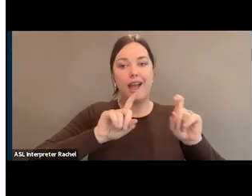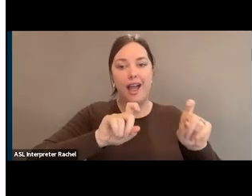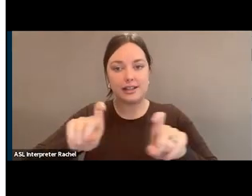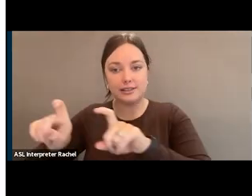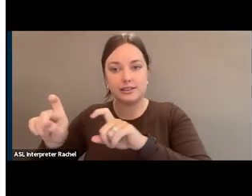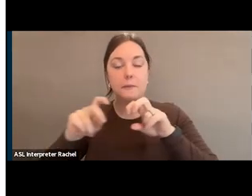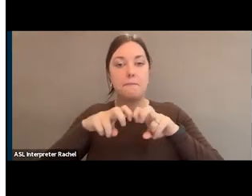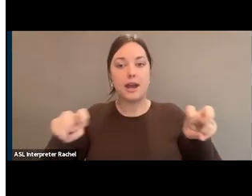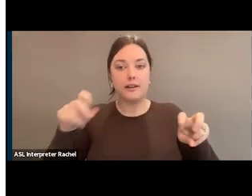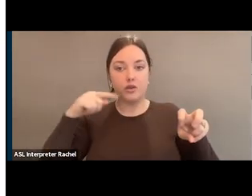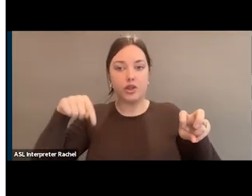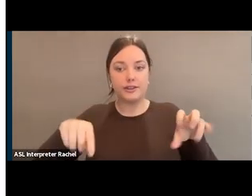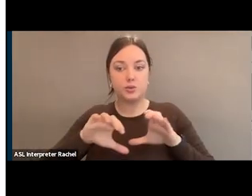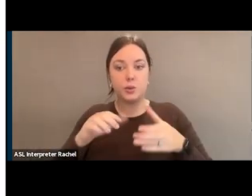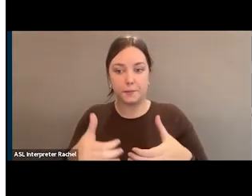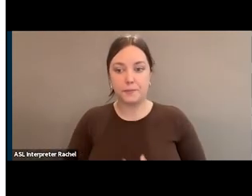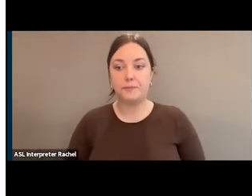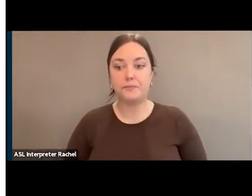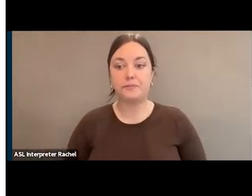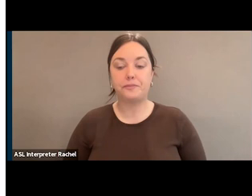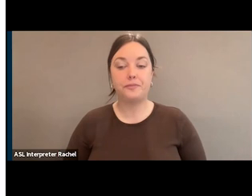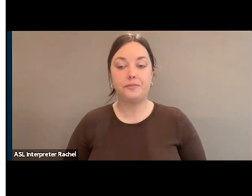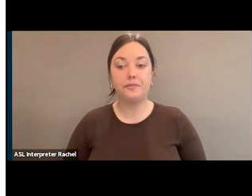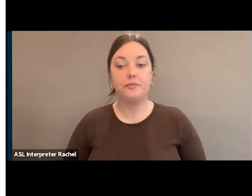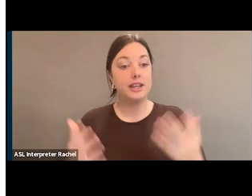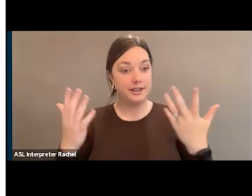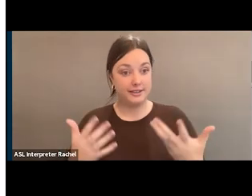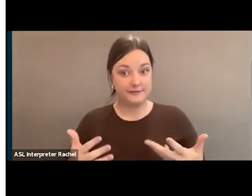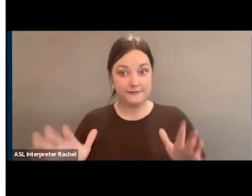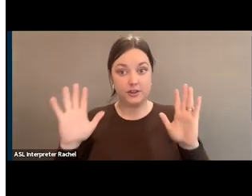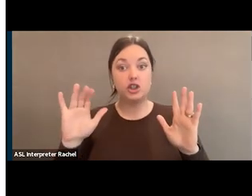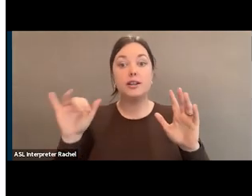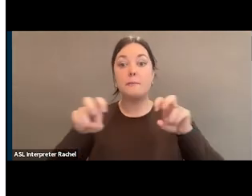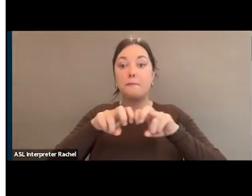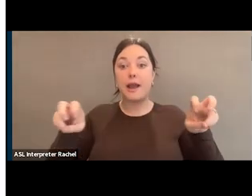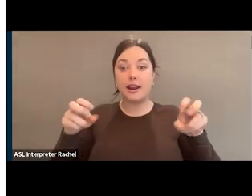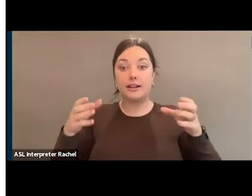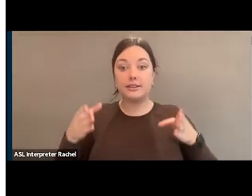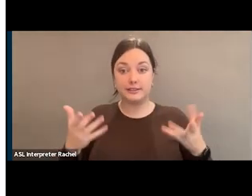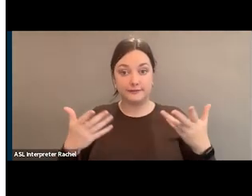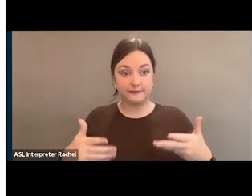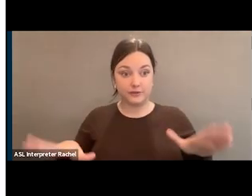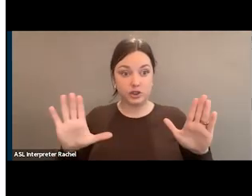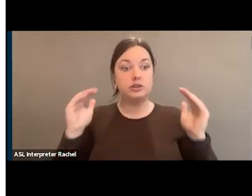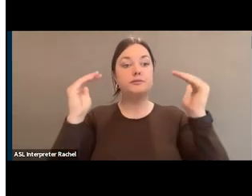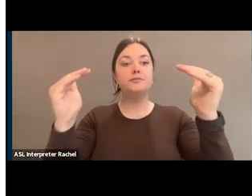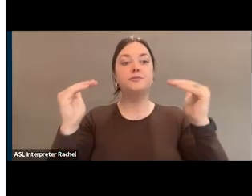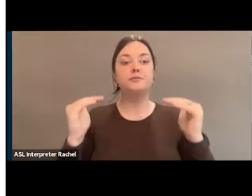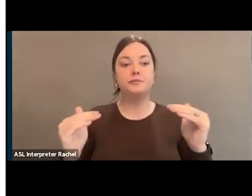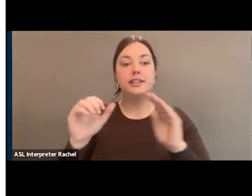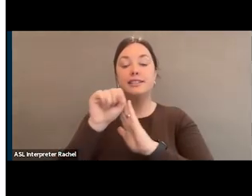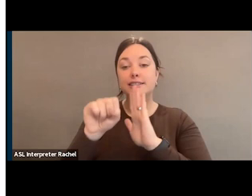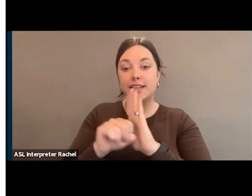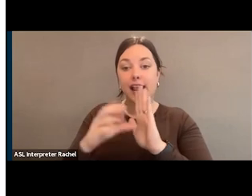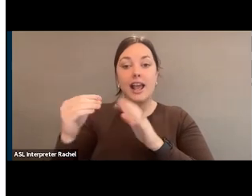this group. After that team of panelists concludes, we'll move on to state and